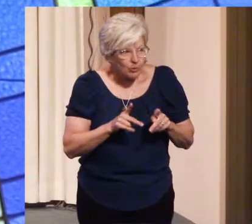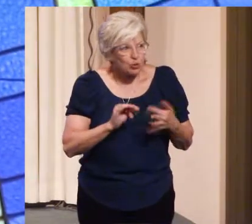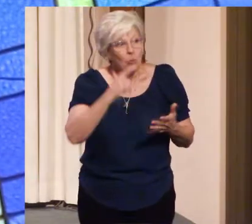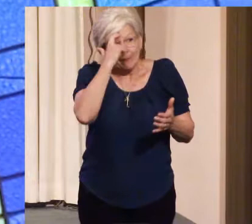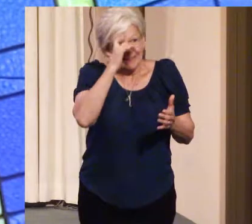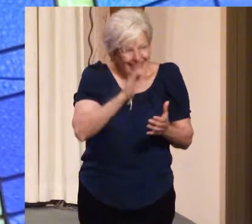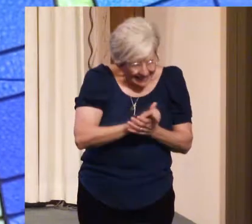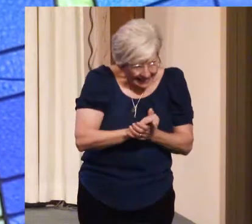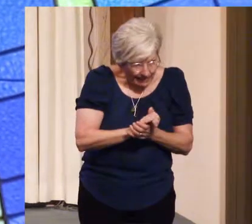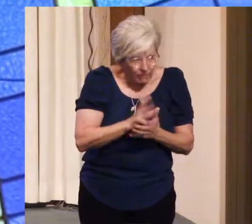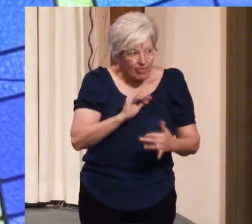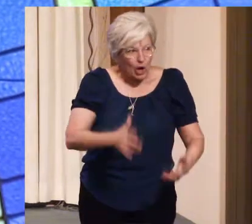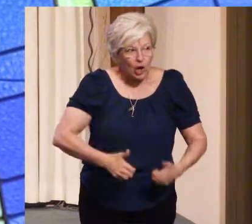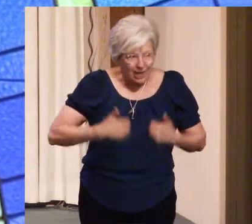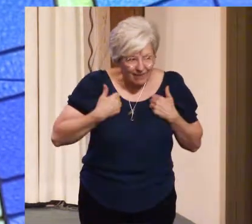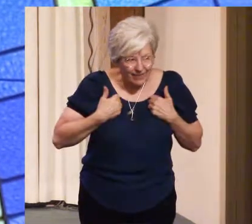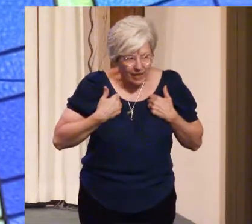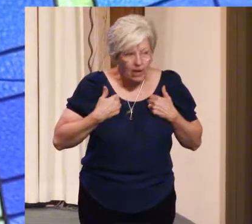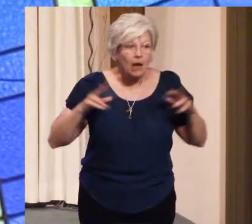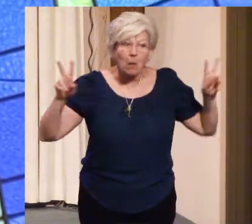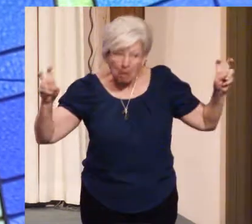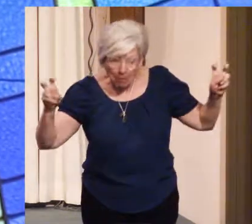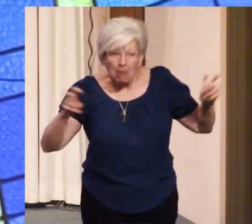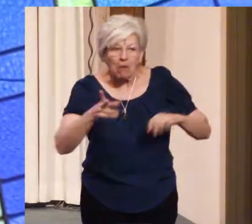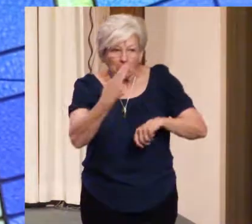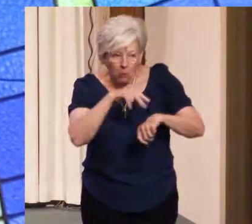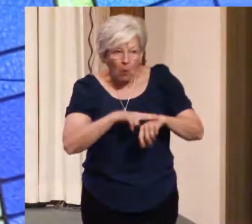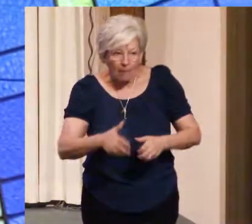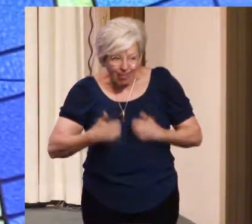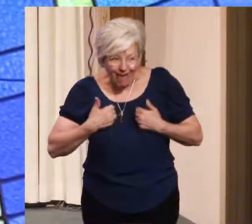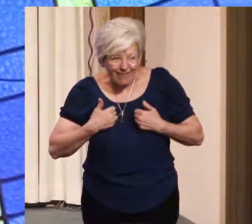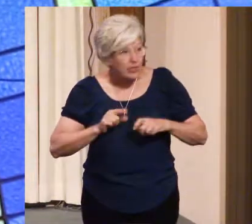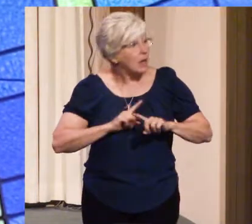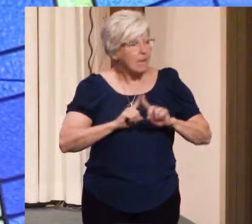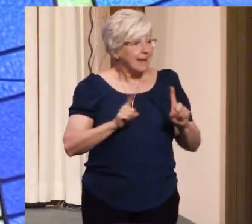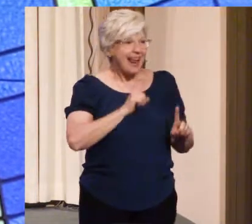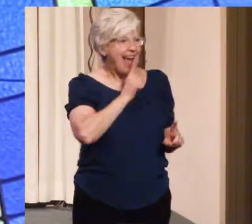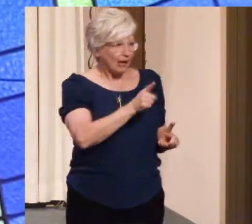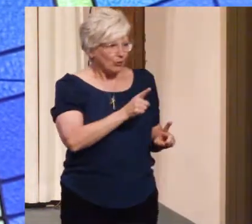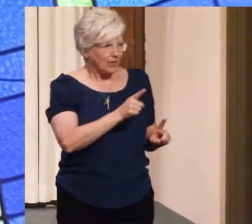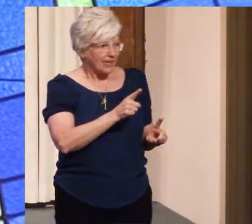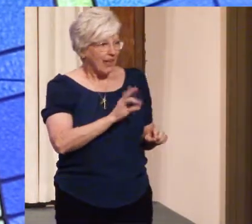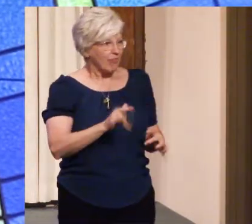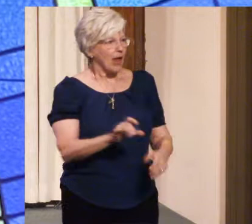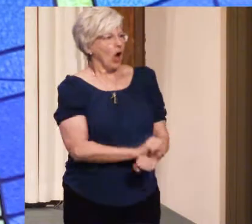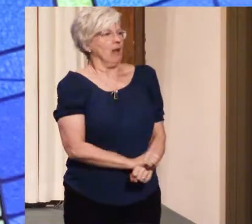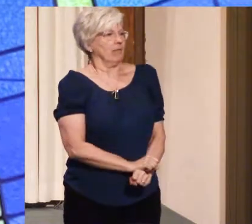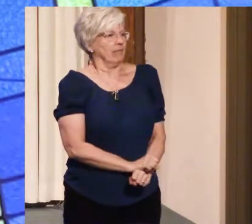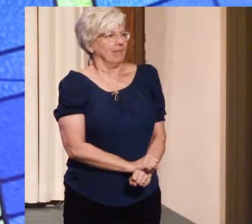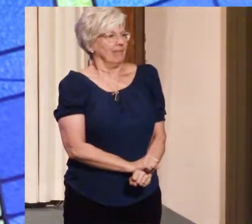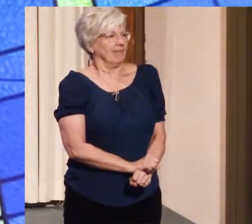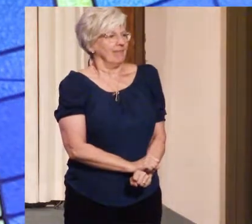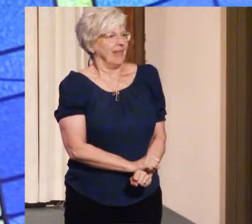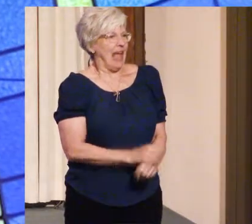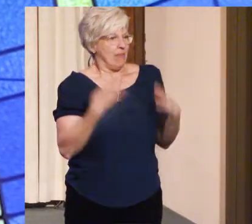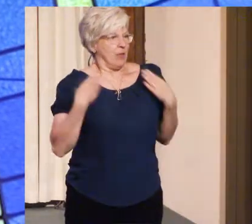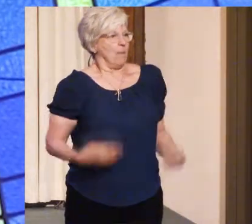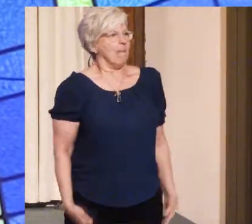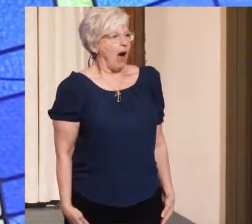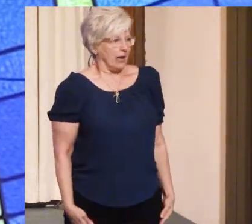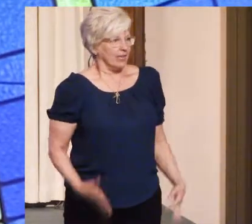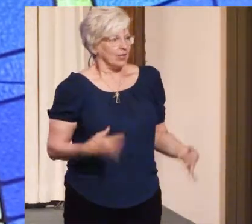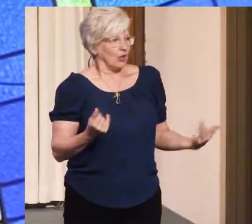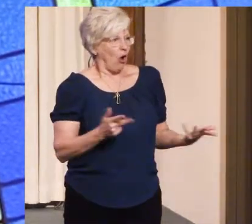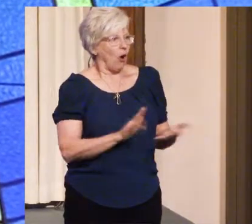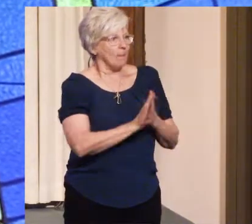normal lives. But they are actually being held captive, and their bodies are being farmed